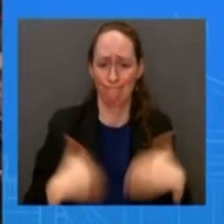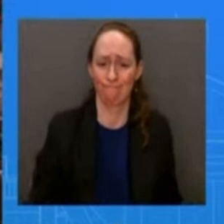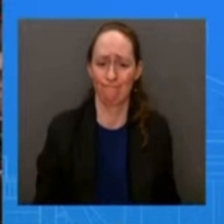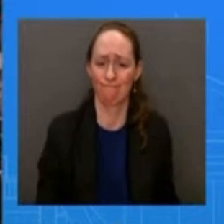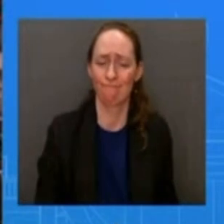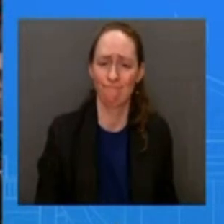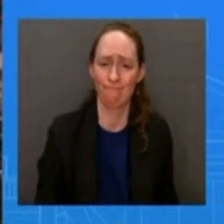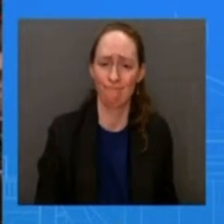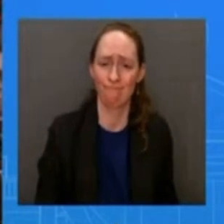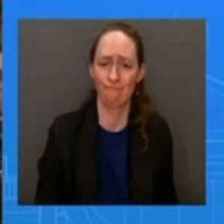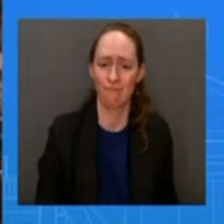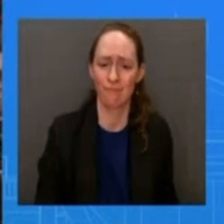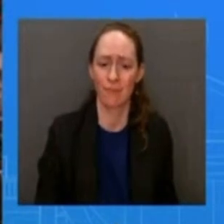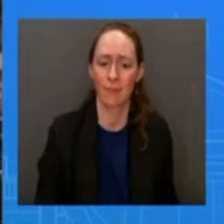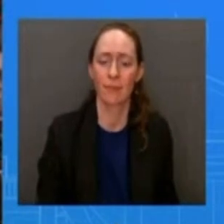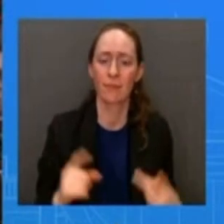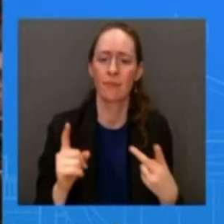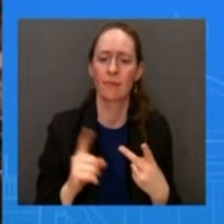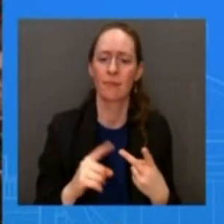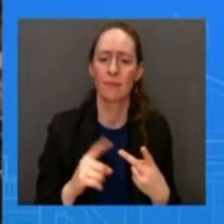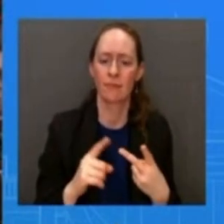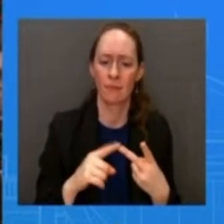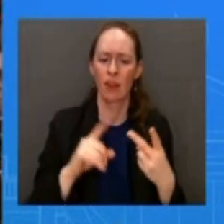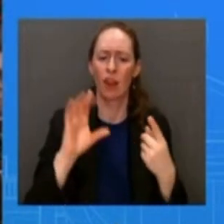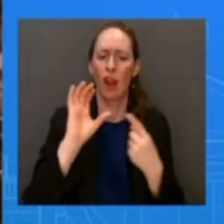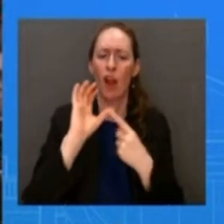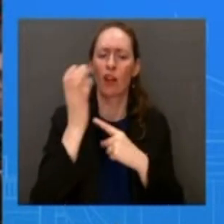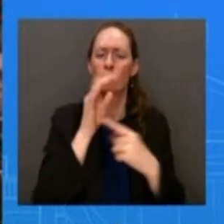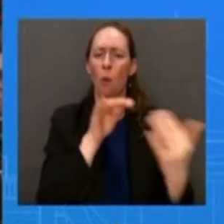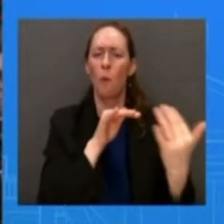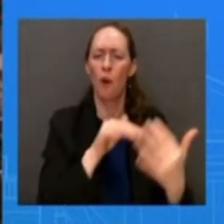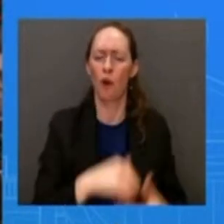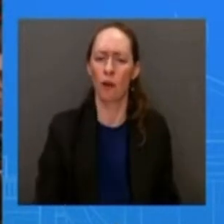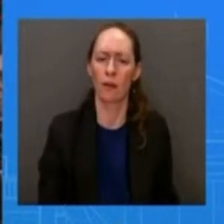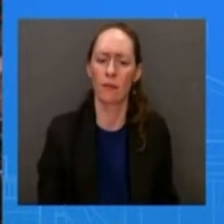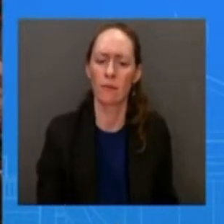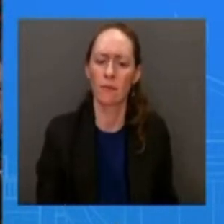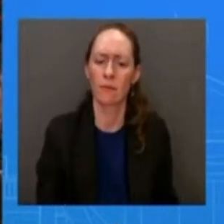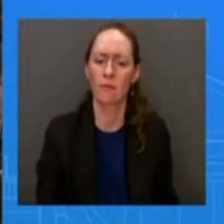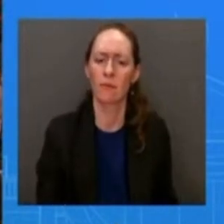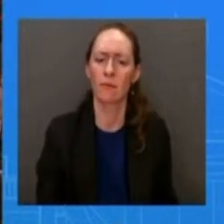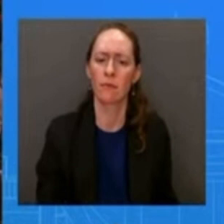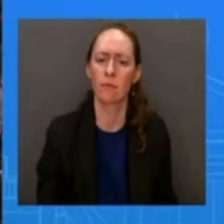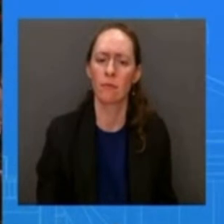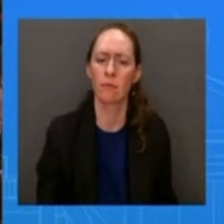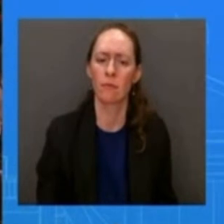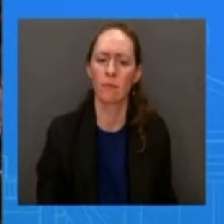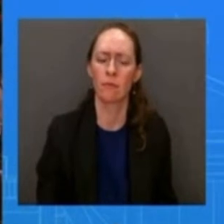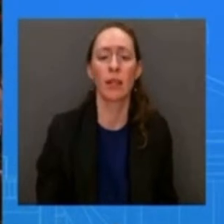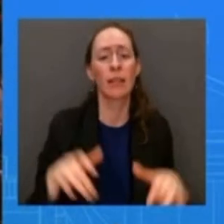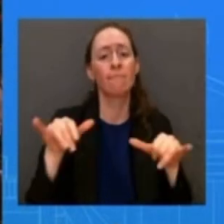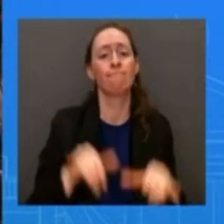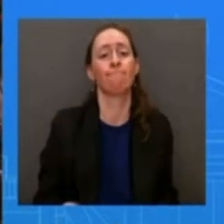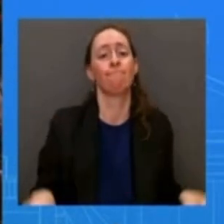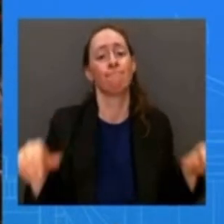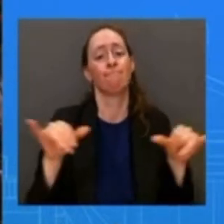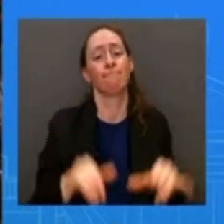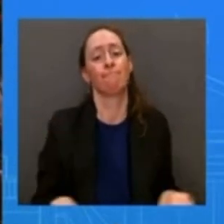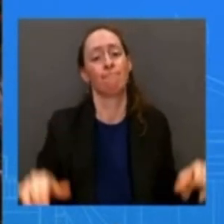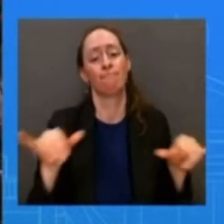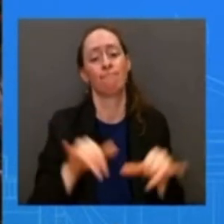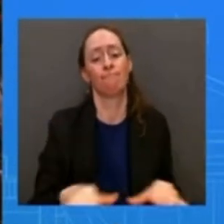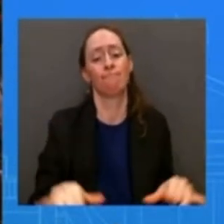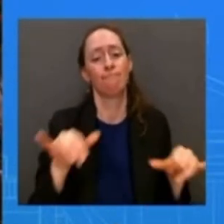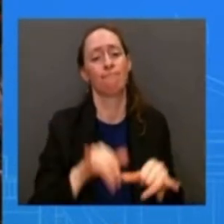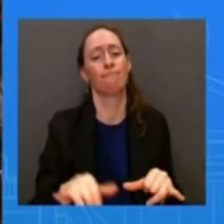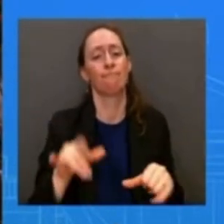um one of the most prominent themes that we hear from both elected republicans and and candidates